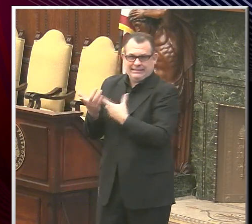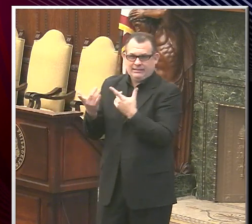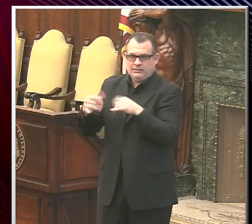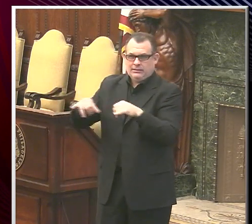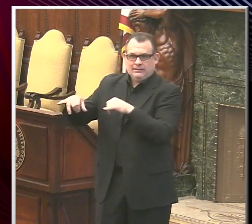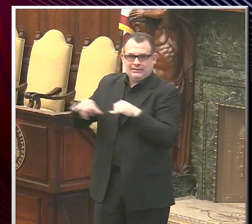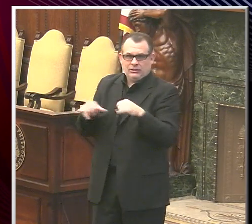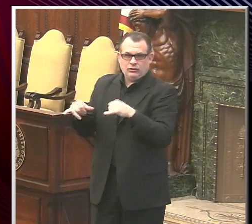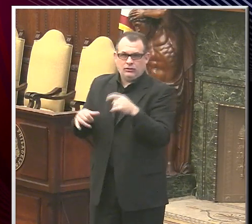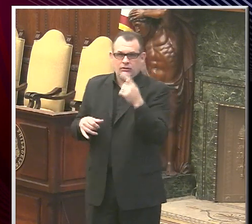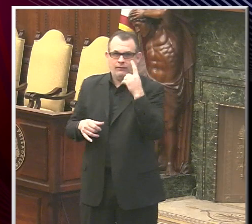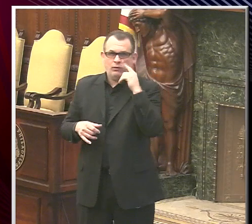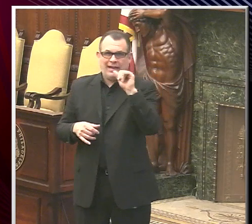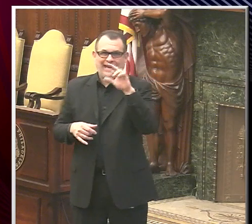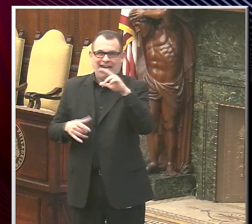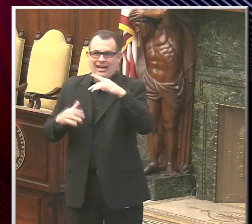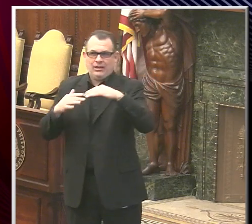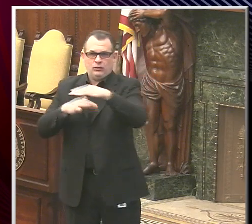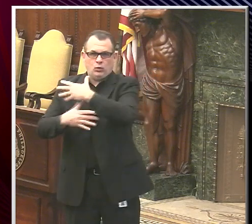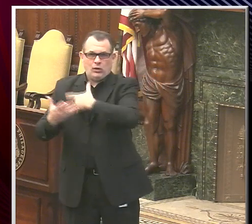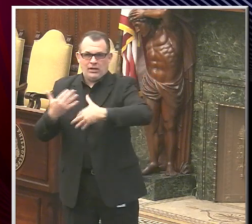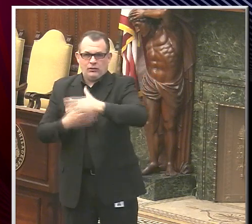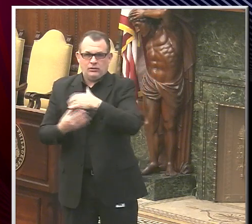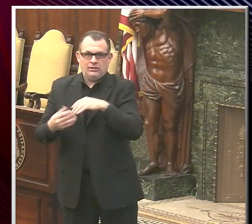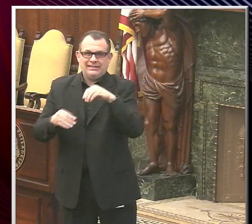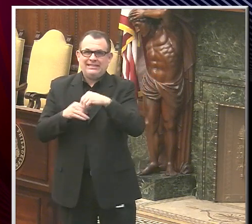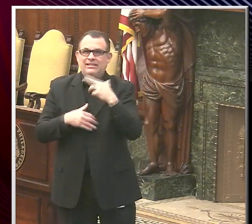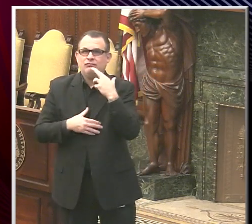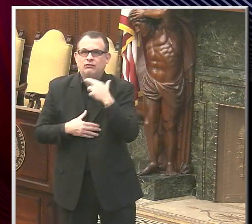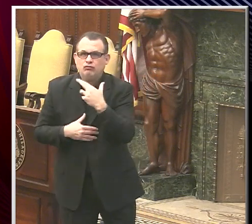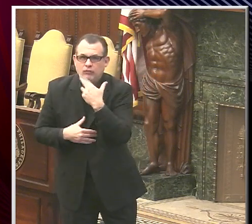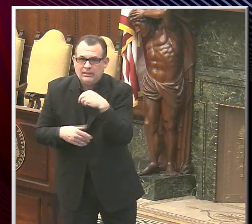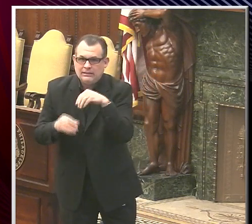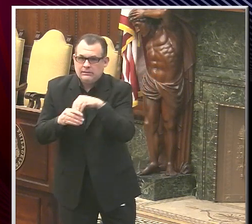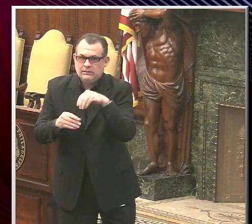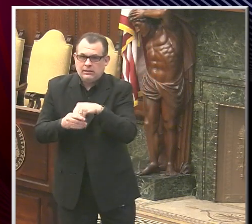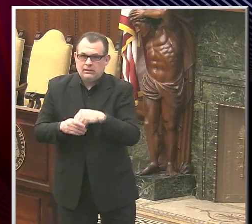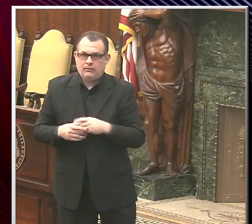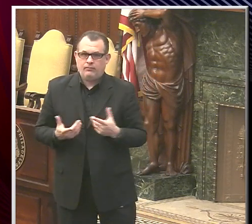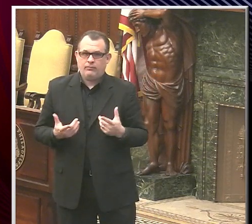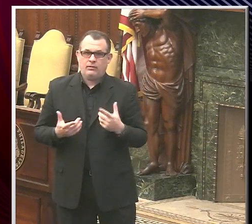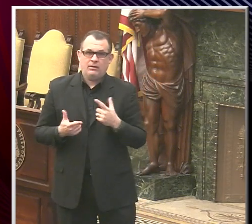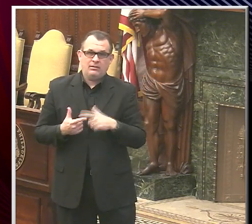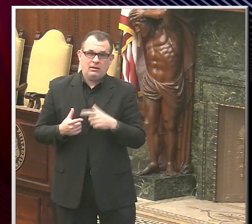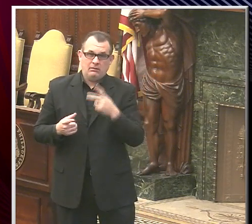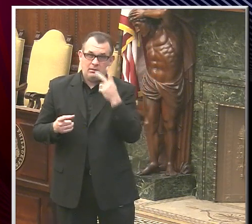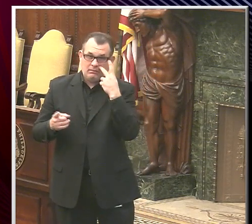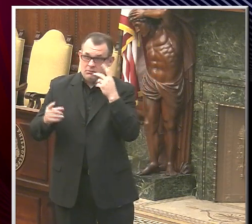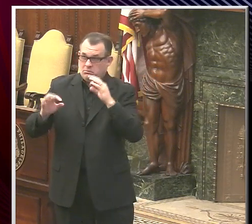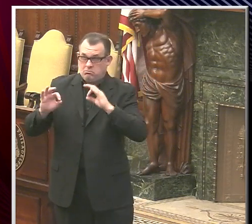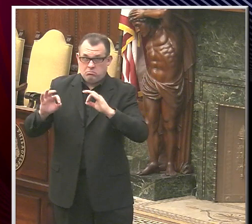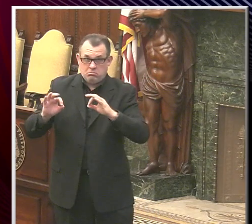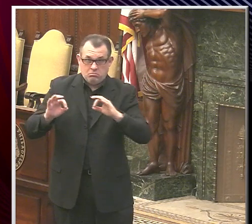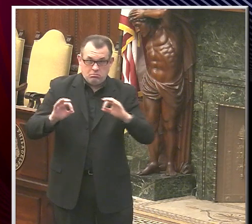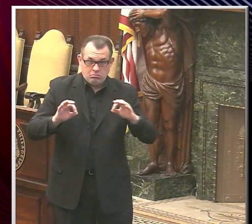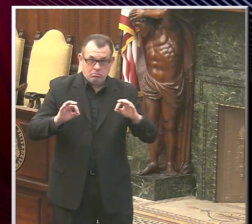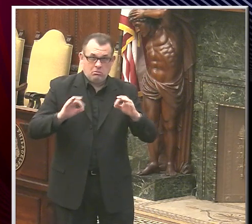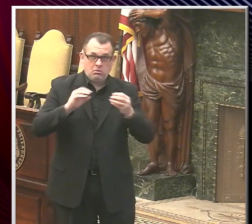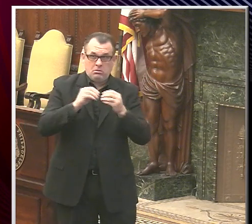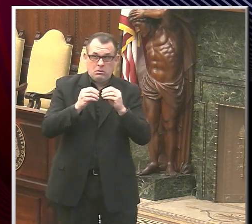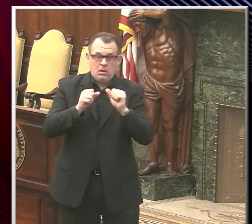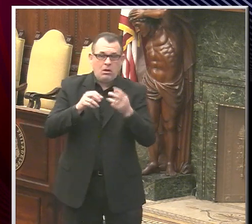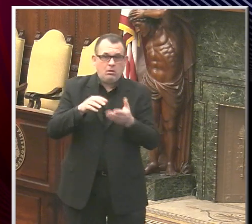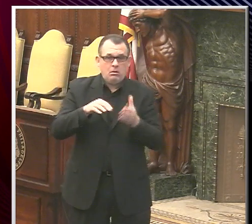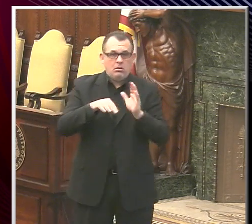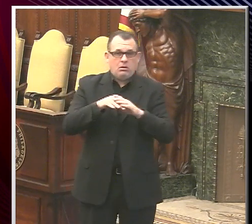that would increase that ventilation indoors and then allow restaurants to have an increased capacity indoors. And the idea is if the